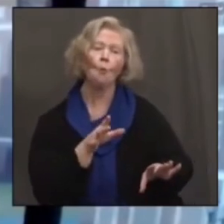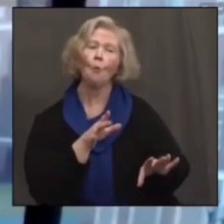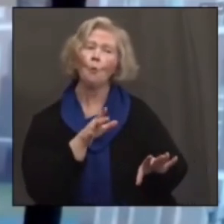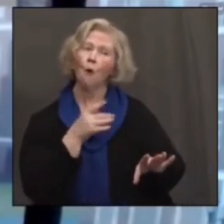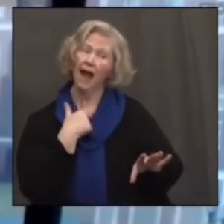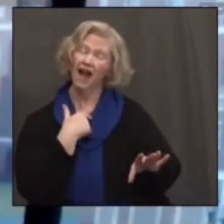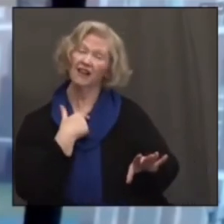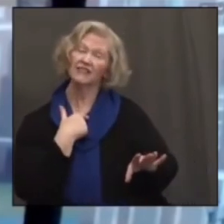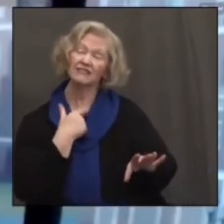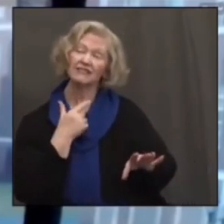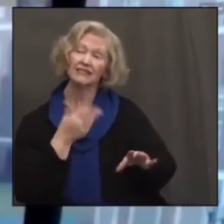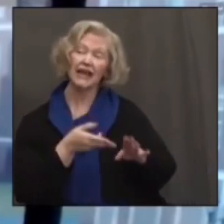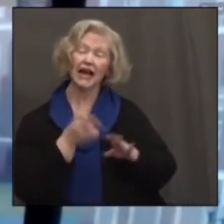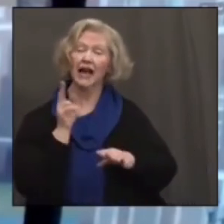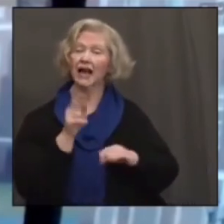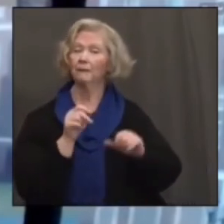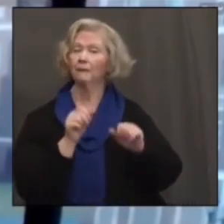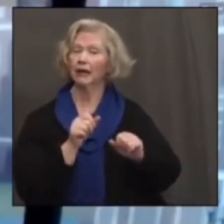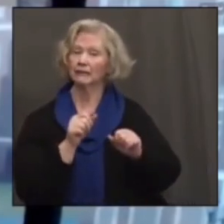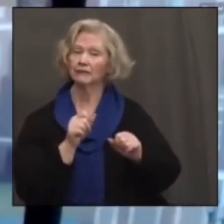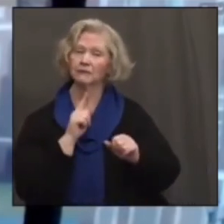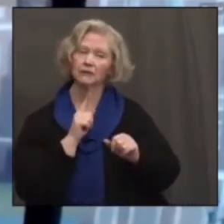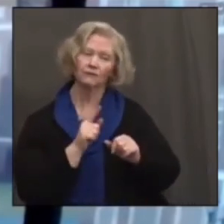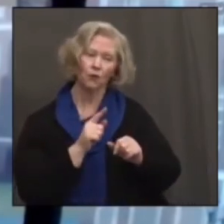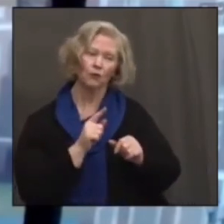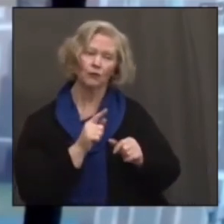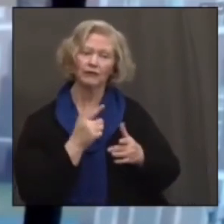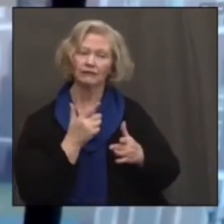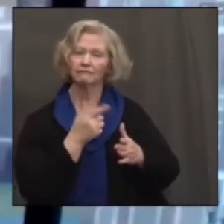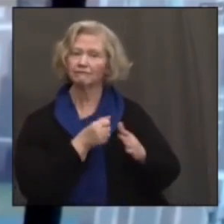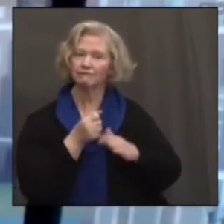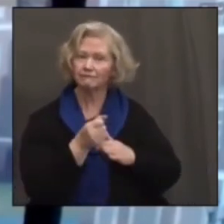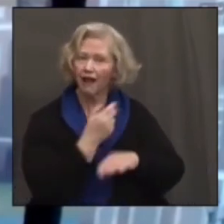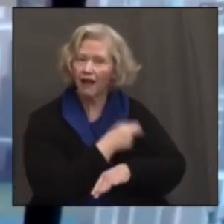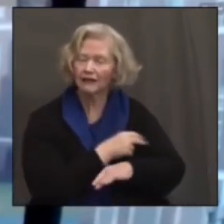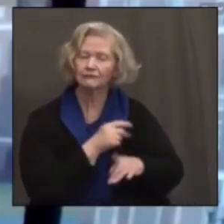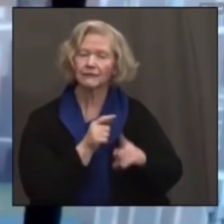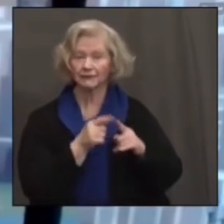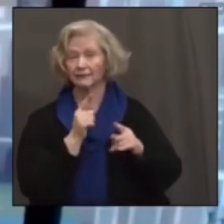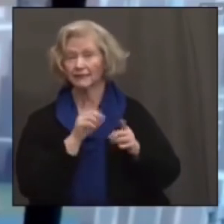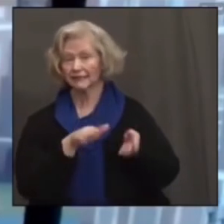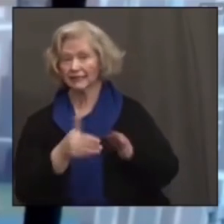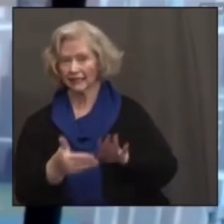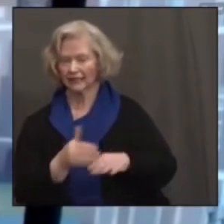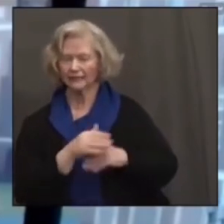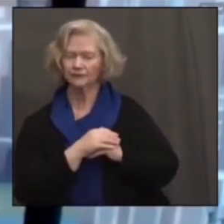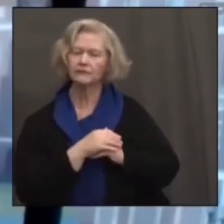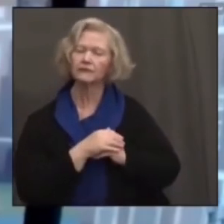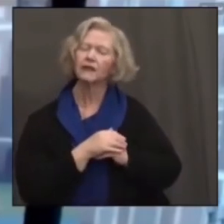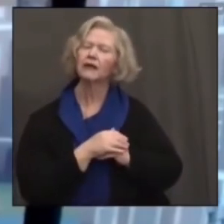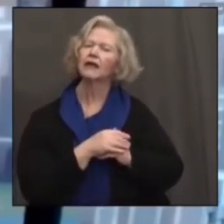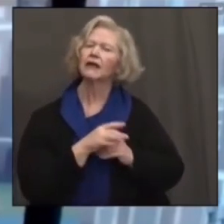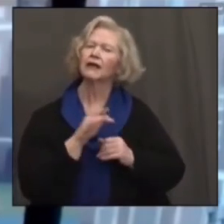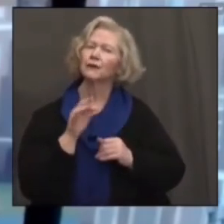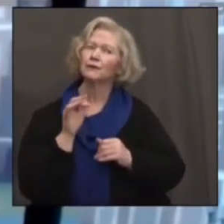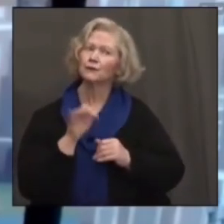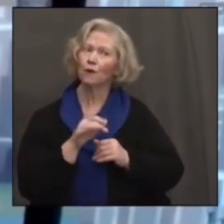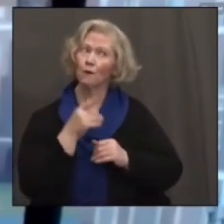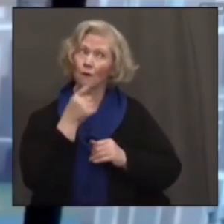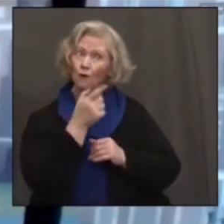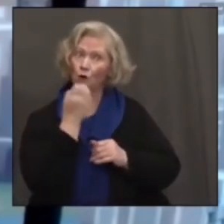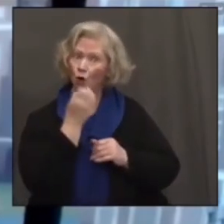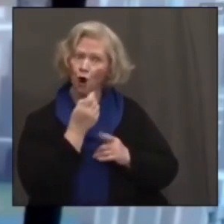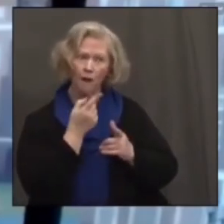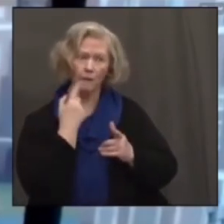risk of mortality and hospitalizations. And we've seen, as the governor has said, that it's caused this third wave in